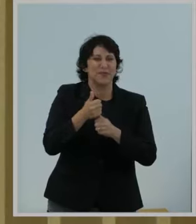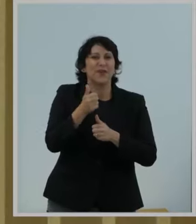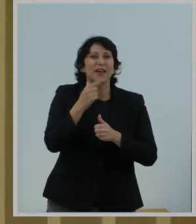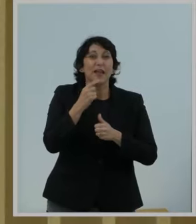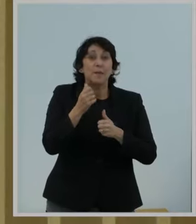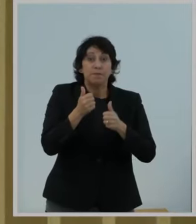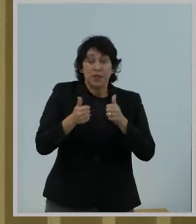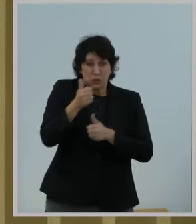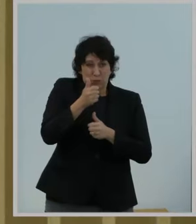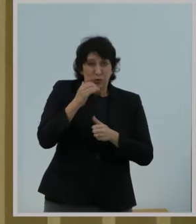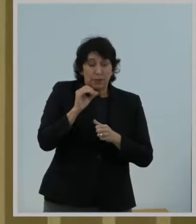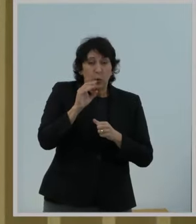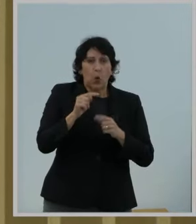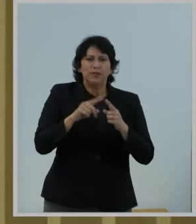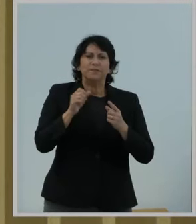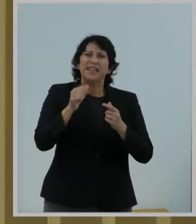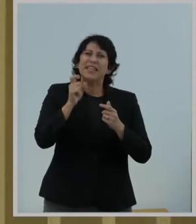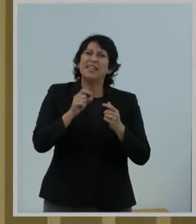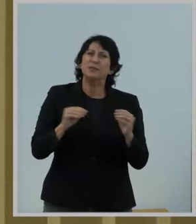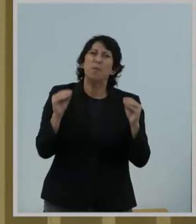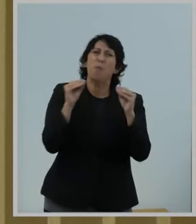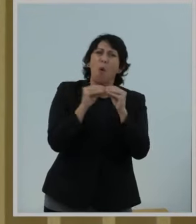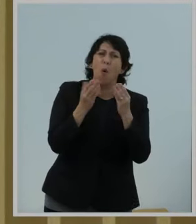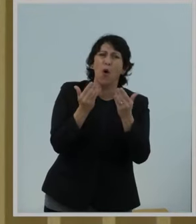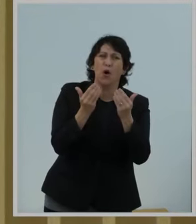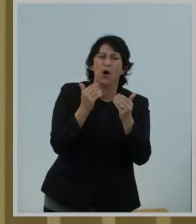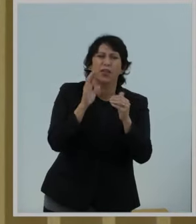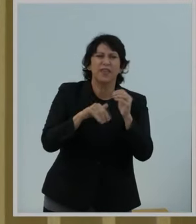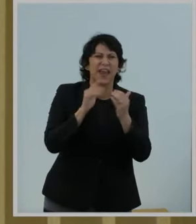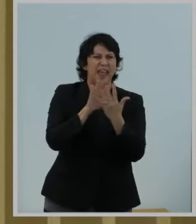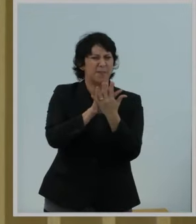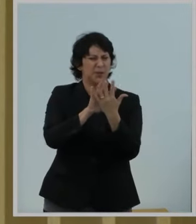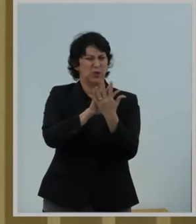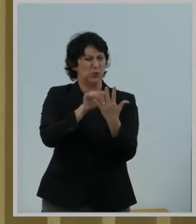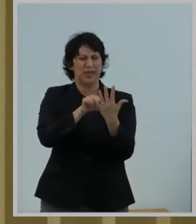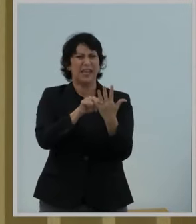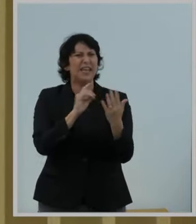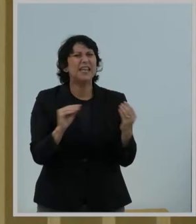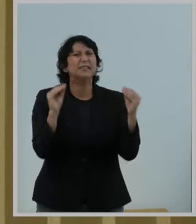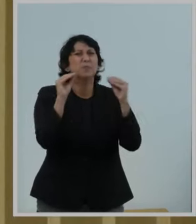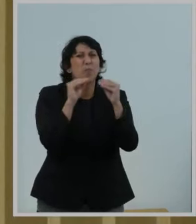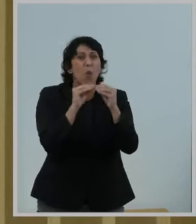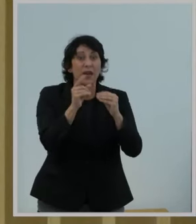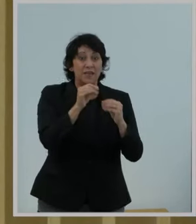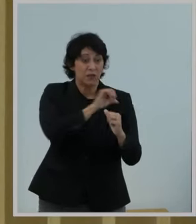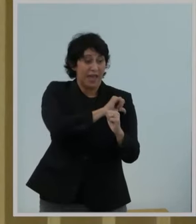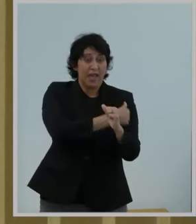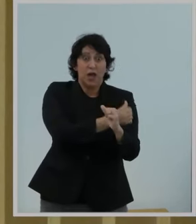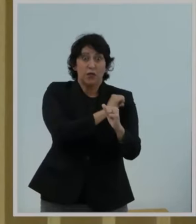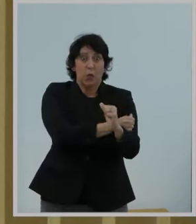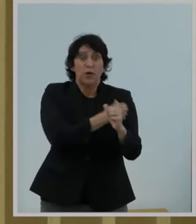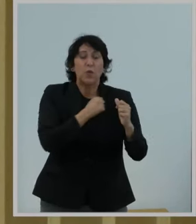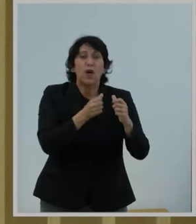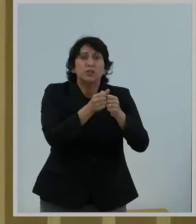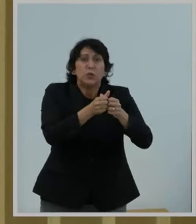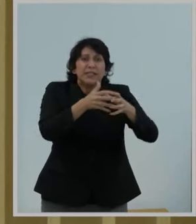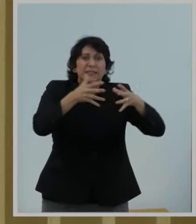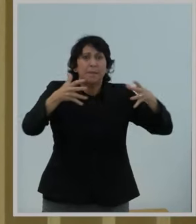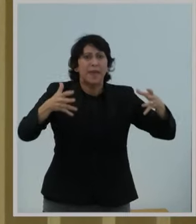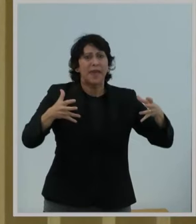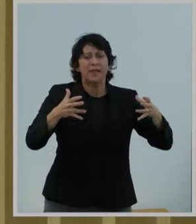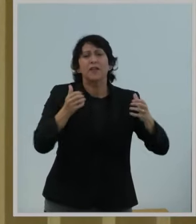before a court can rule in favor of an agency that's seeking to expand its authority on a major question like this one.